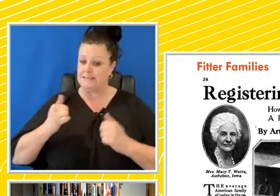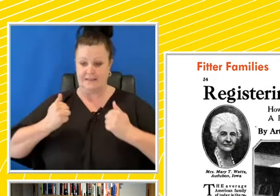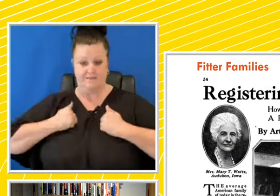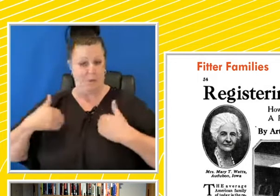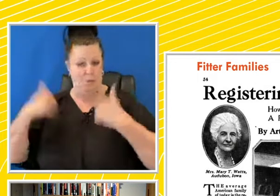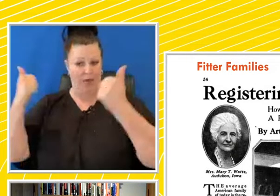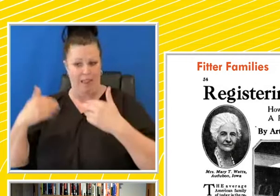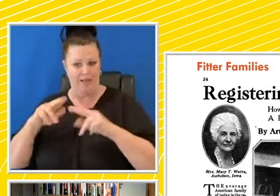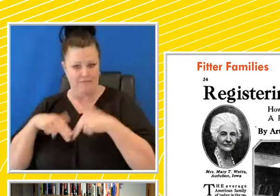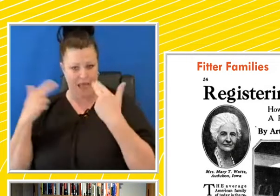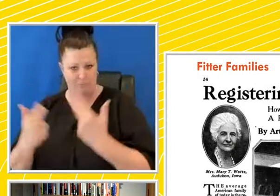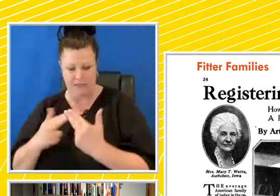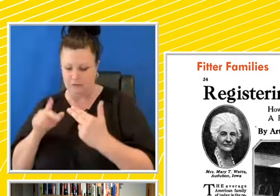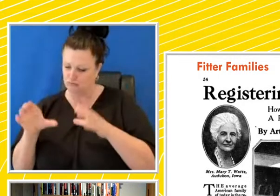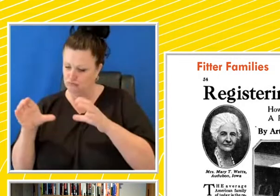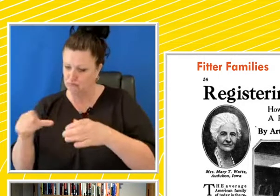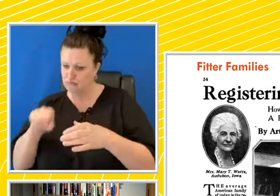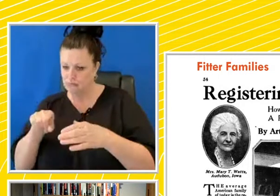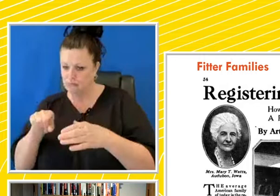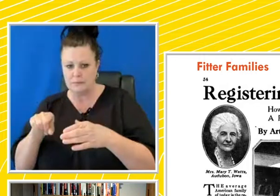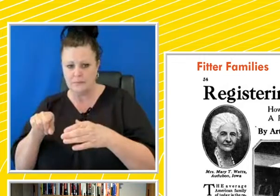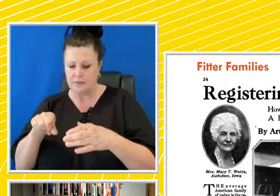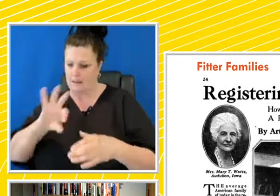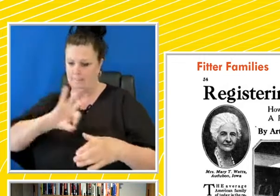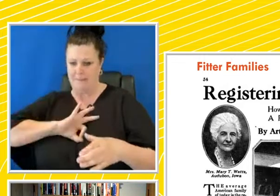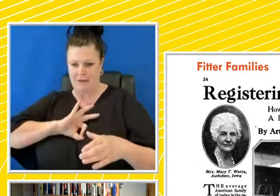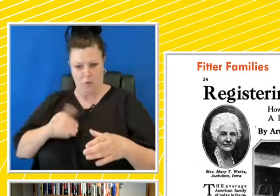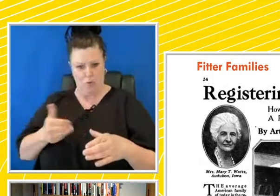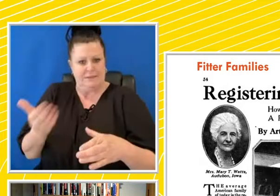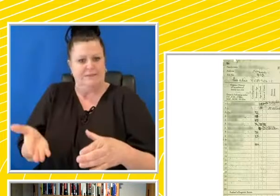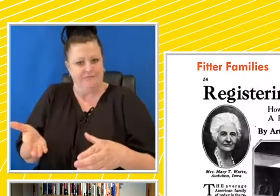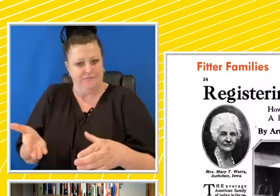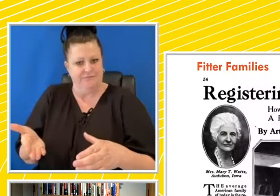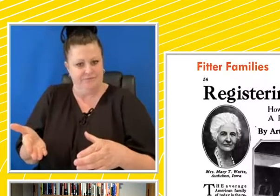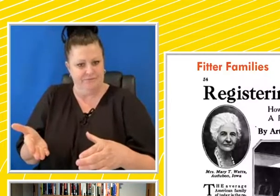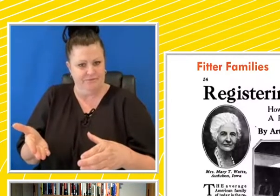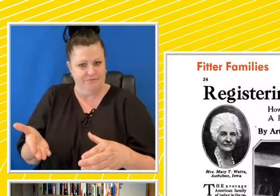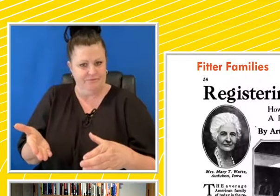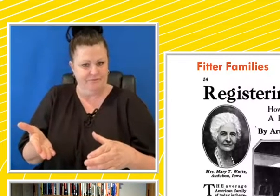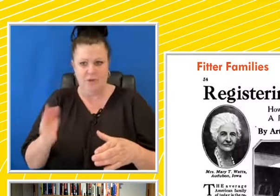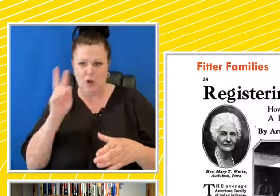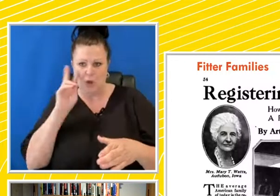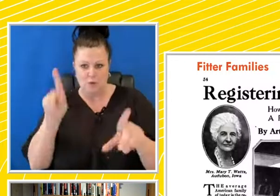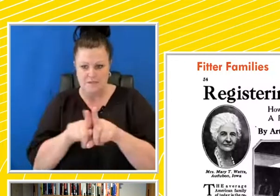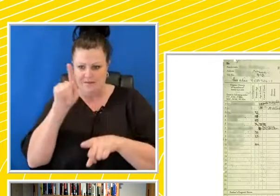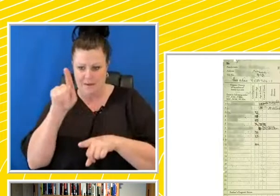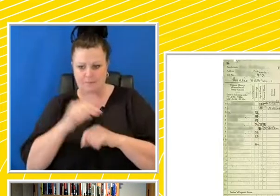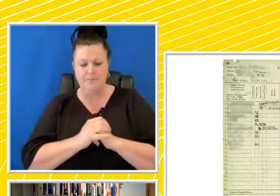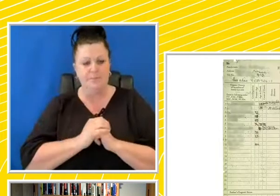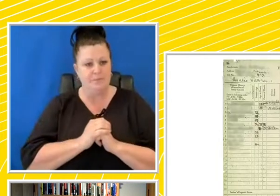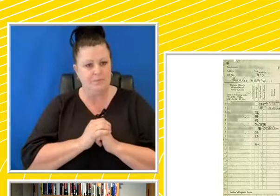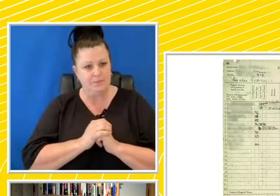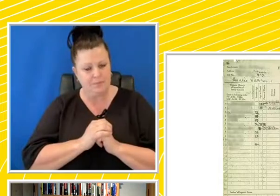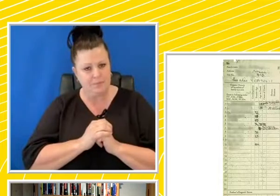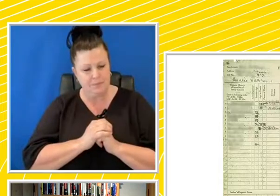at this particular show. A medal was awarded, which looks like that. And